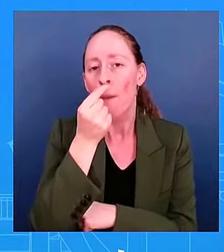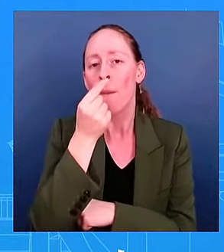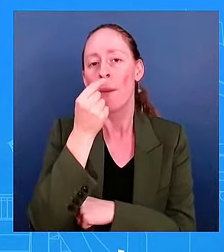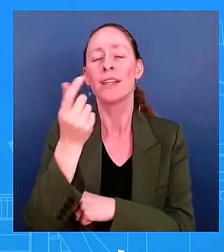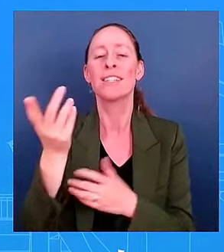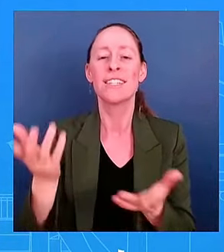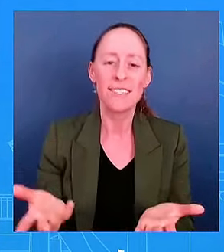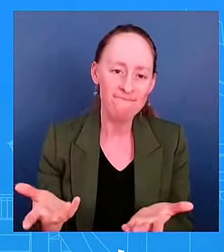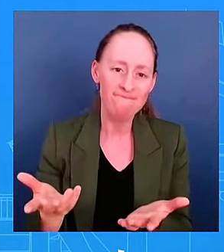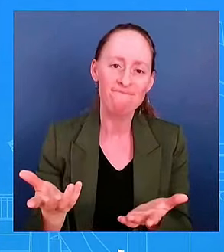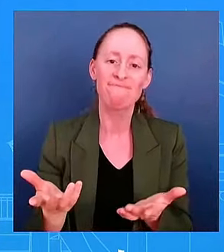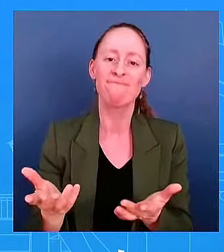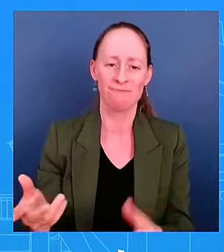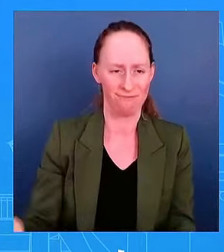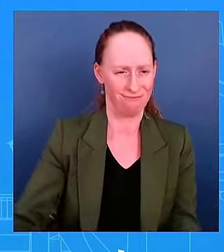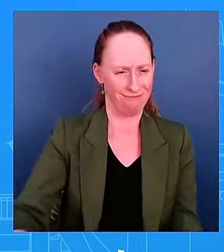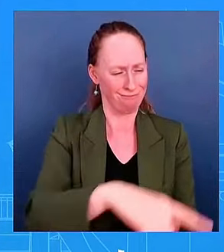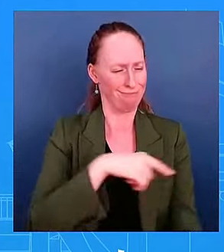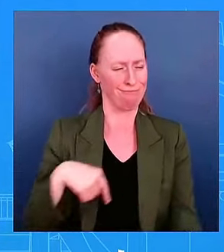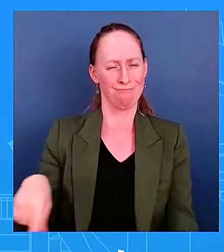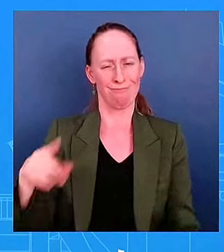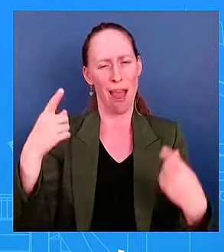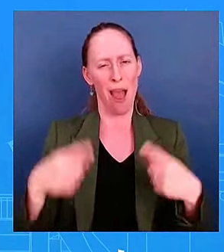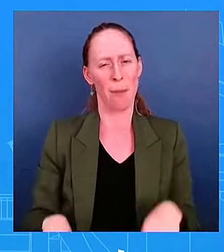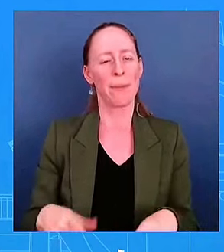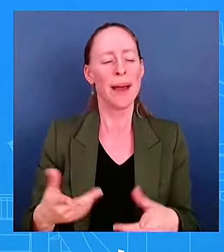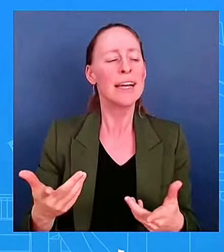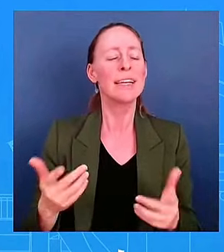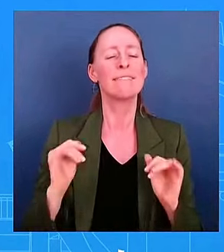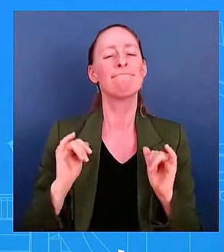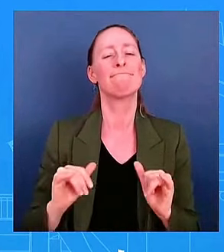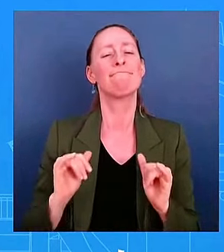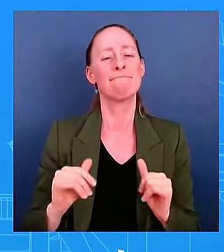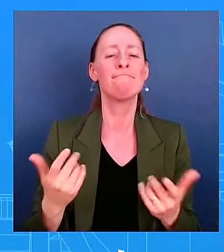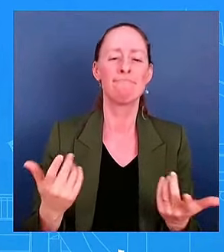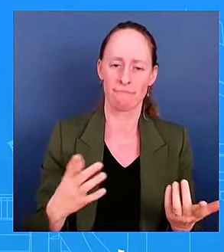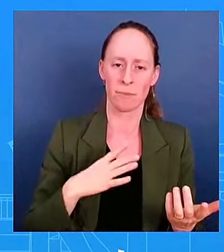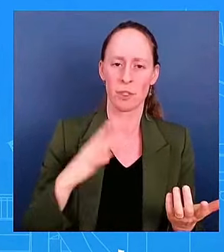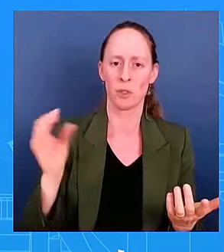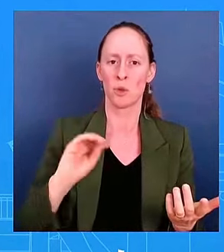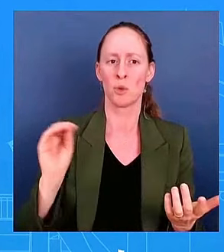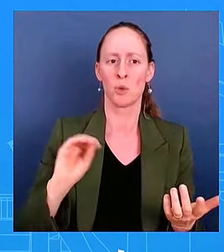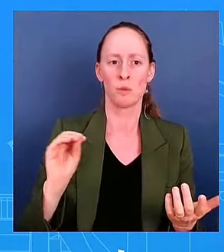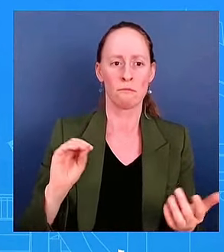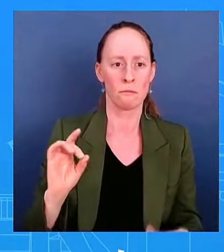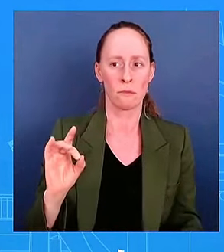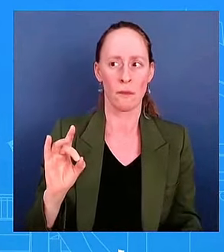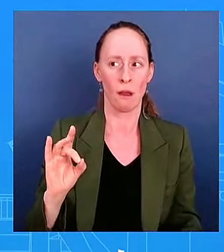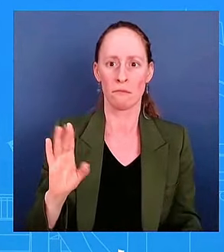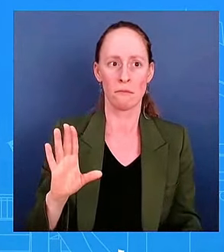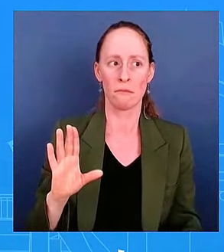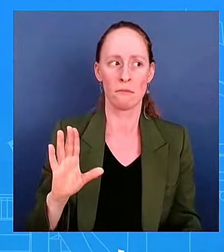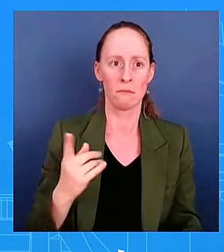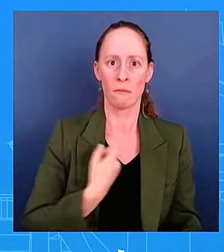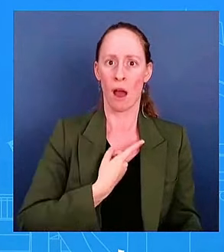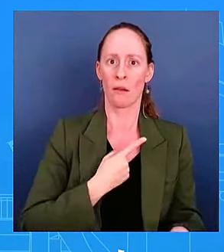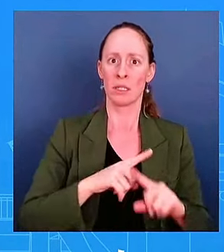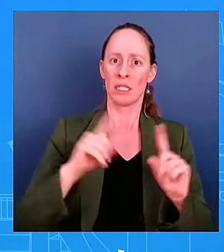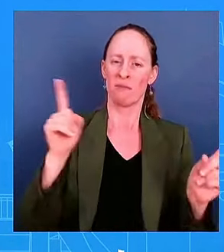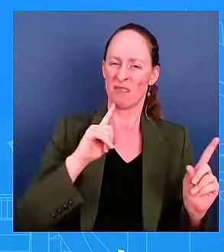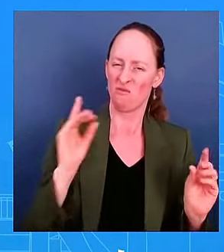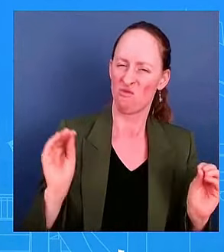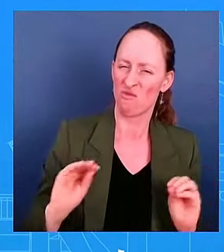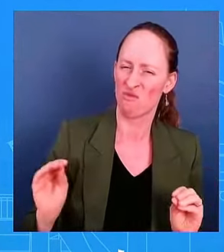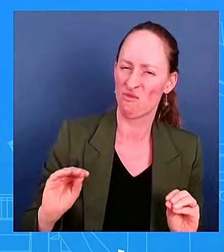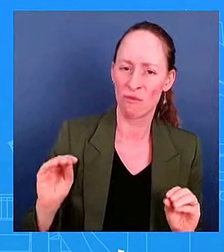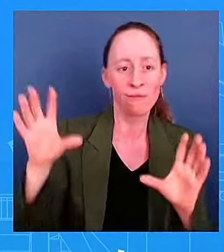We've all been there. It is not unusual. And what the president did is he pushed through. He did. He pushed forward and he pushed